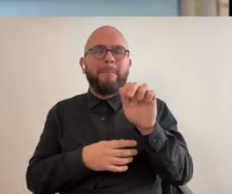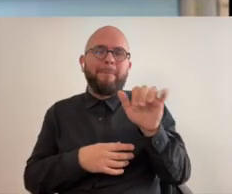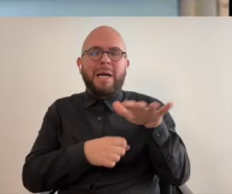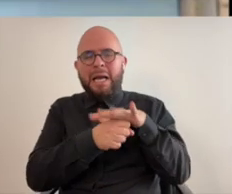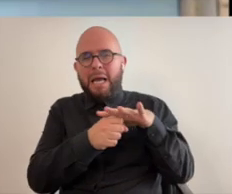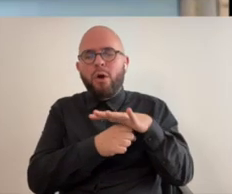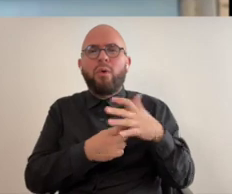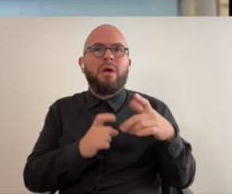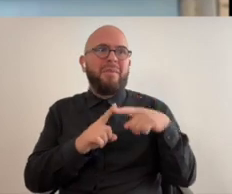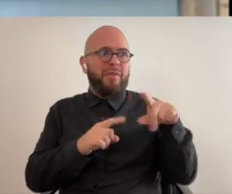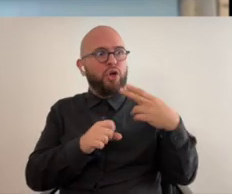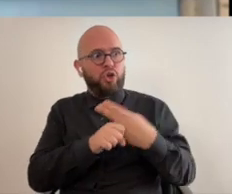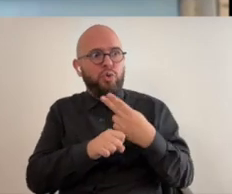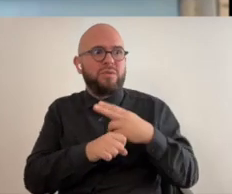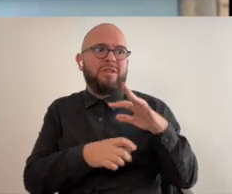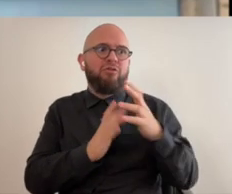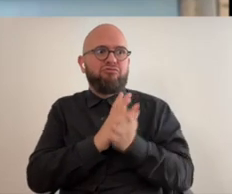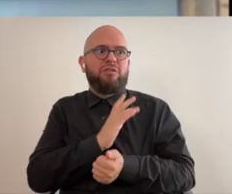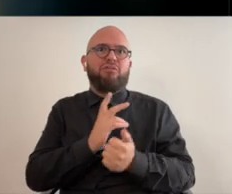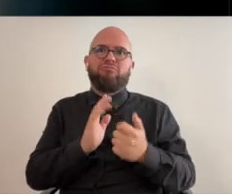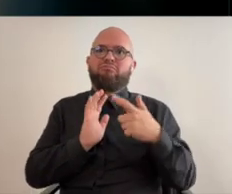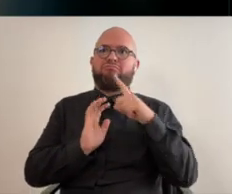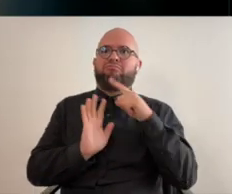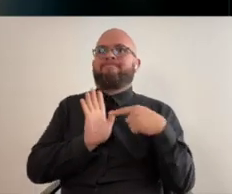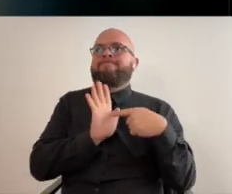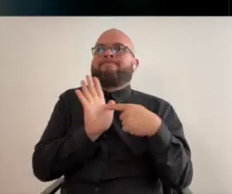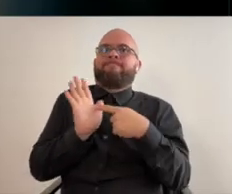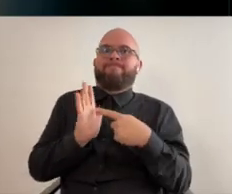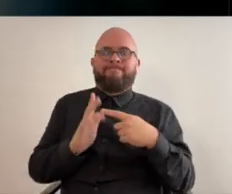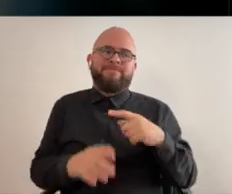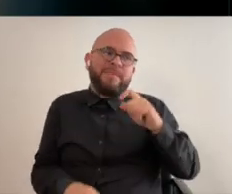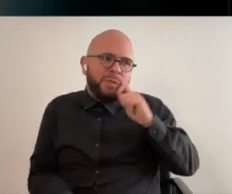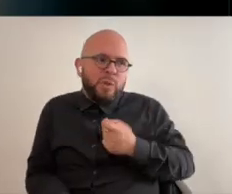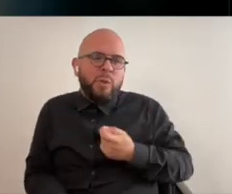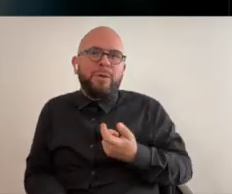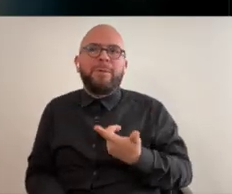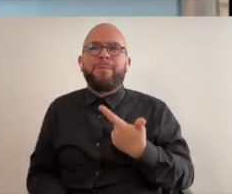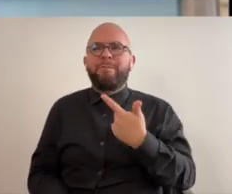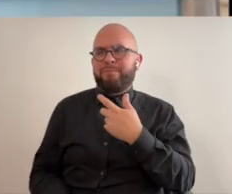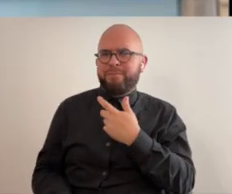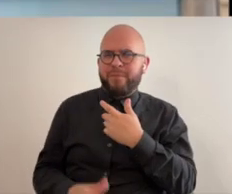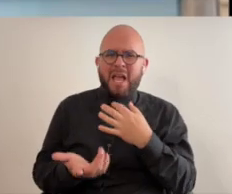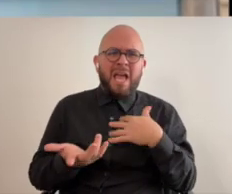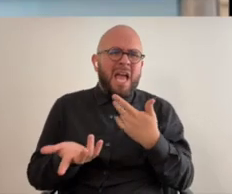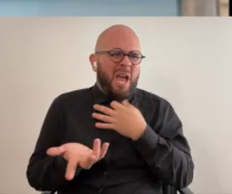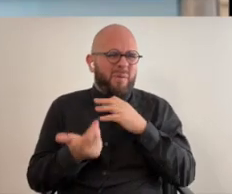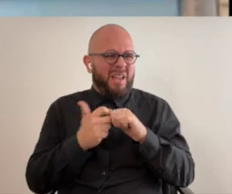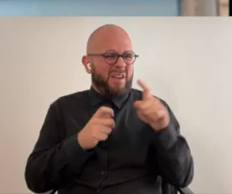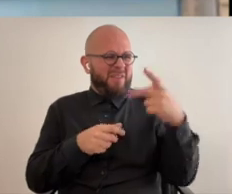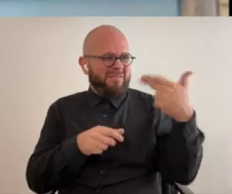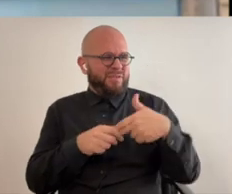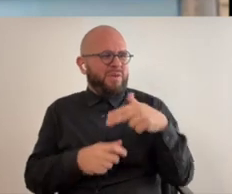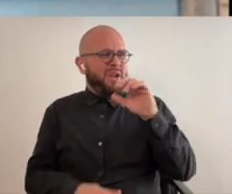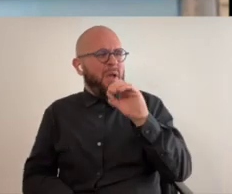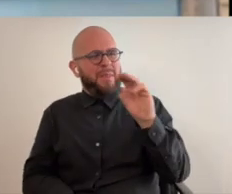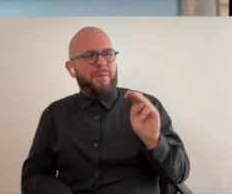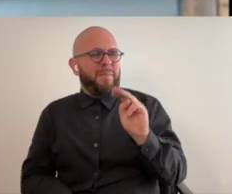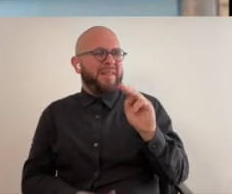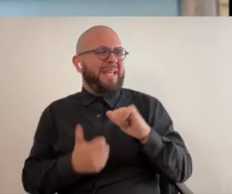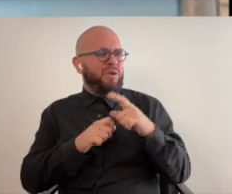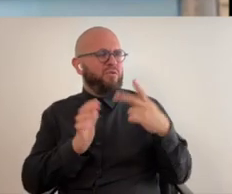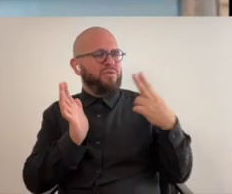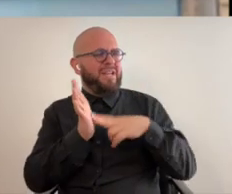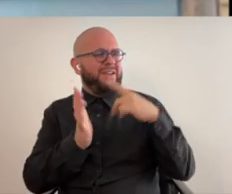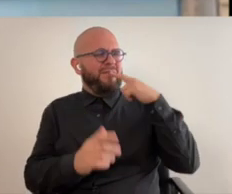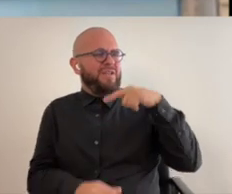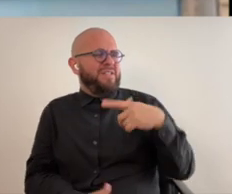advocate for the disabled community which is really cool that's really wonderful so what got you into doing